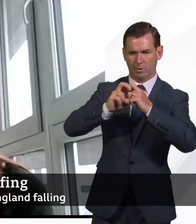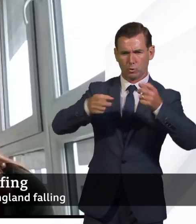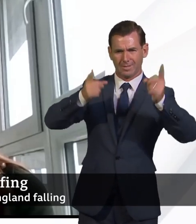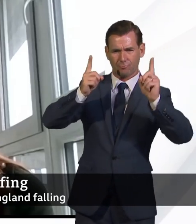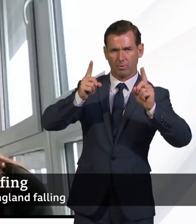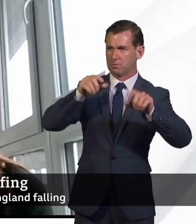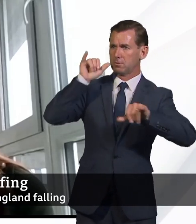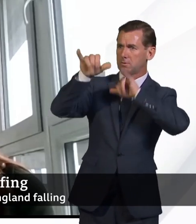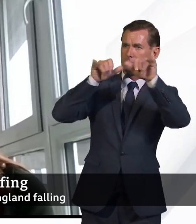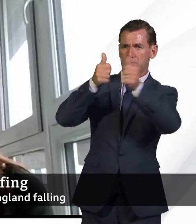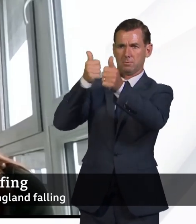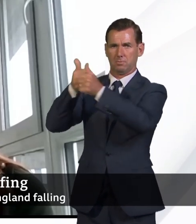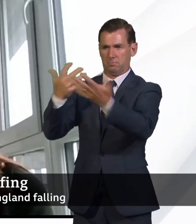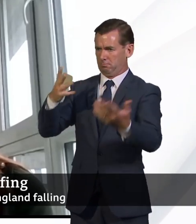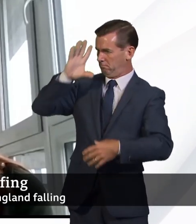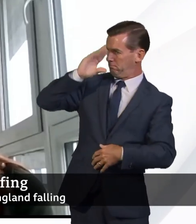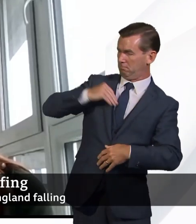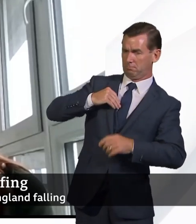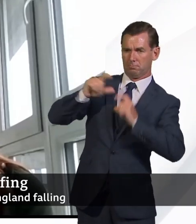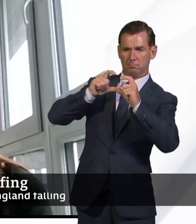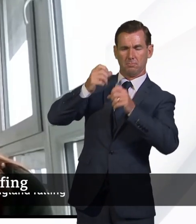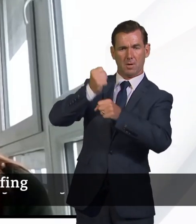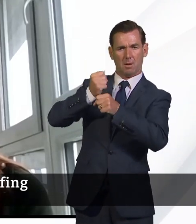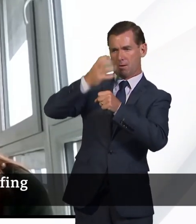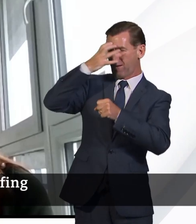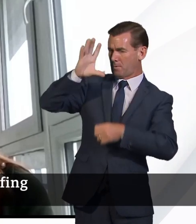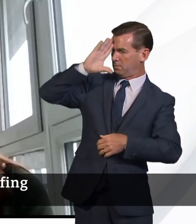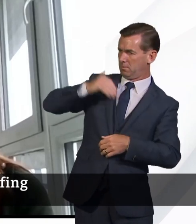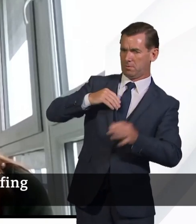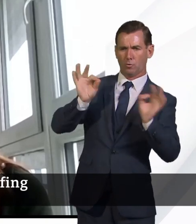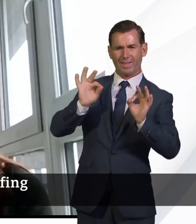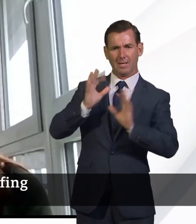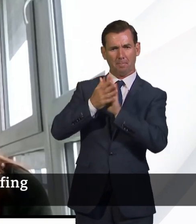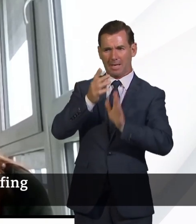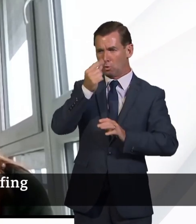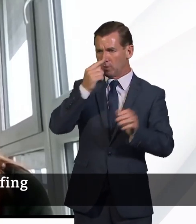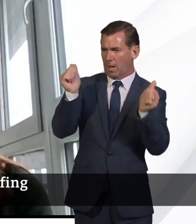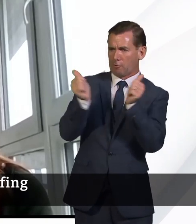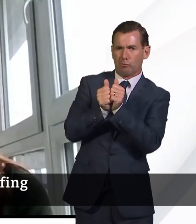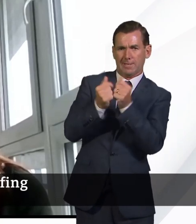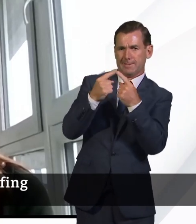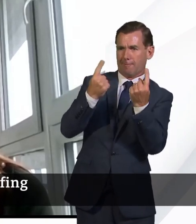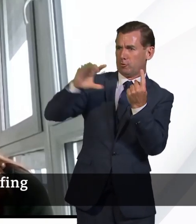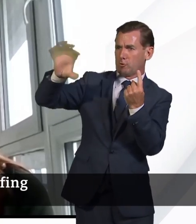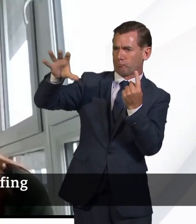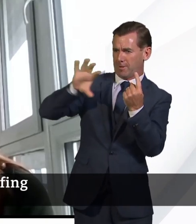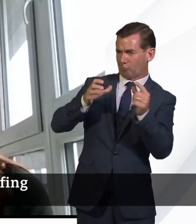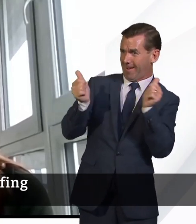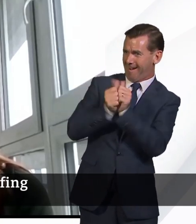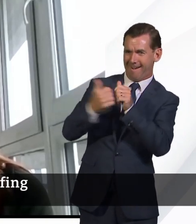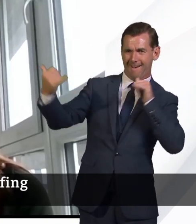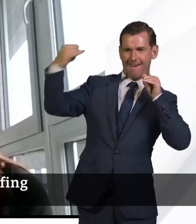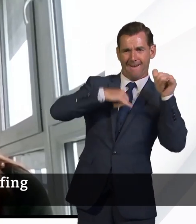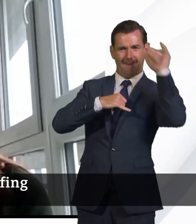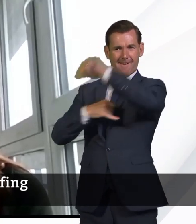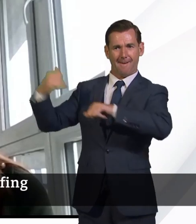to them in any detail about plans for air bridges, which would allow people to travel to countries with low rates of infection without having to quarantine. Is the government currently